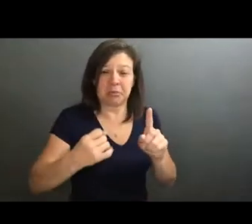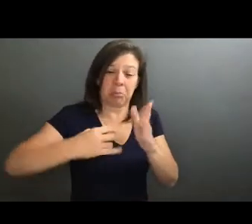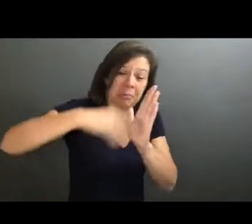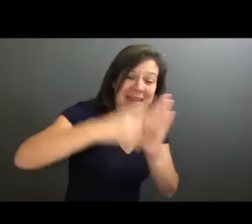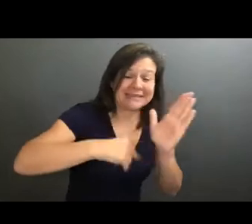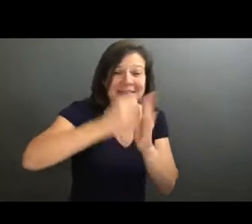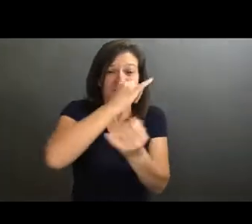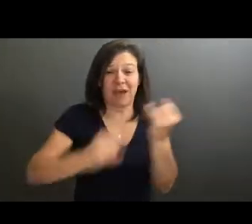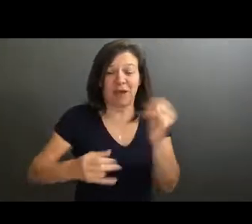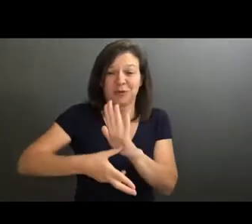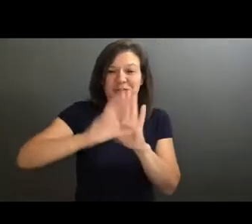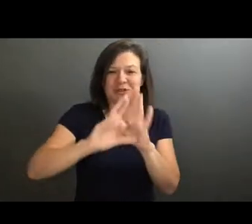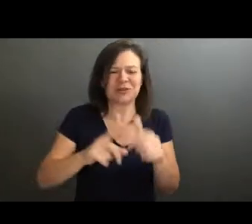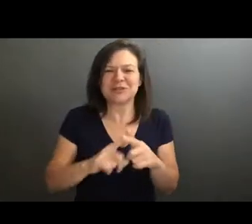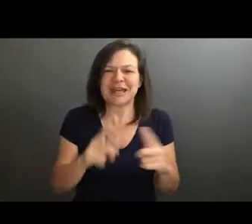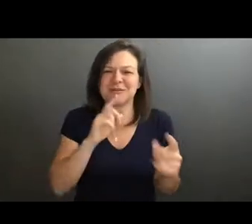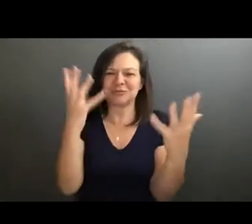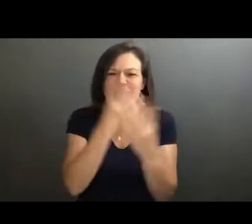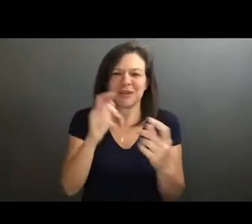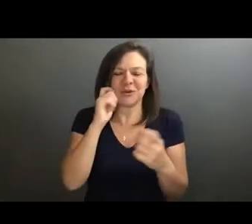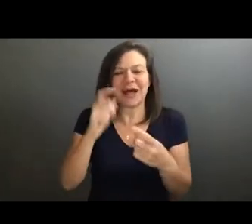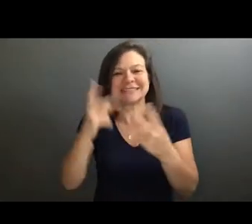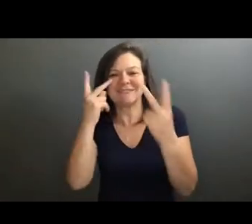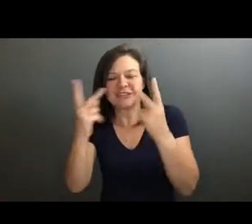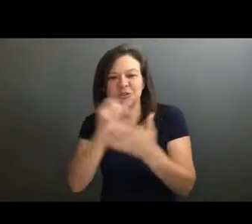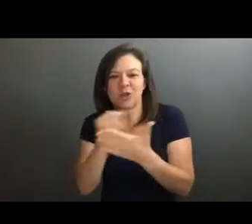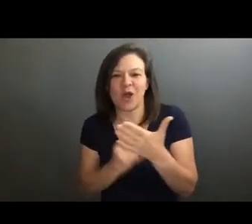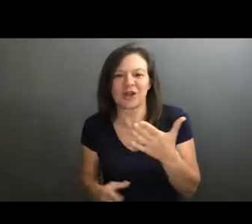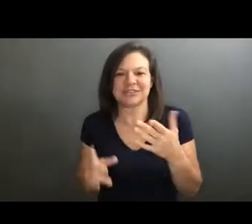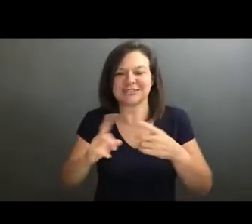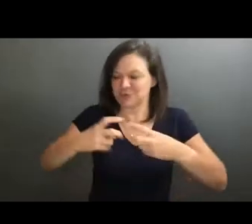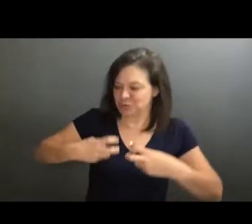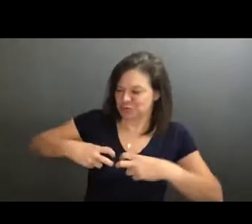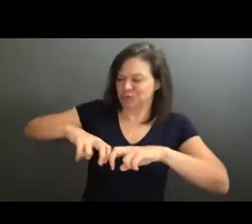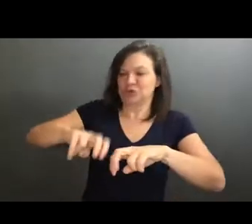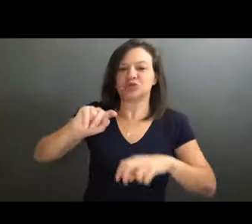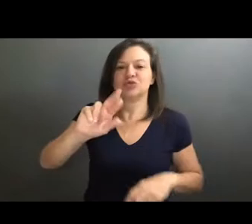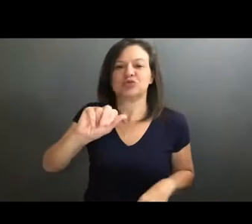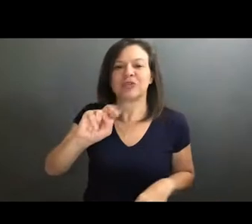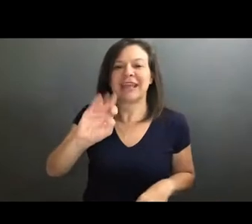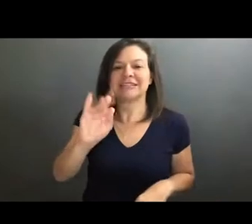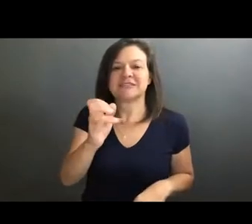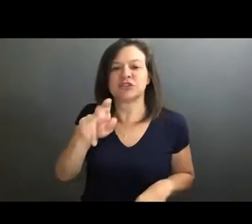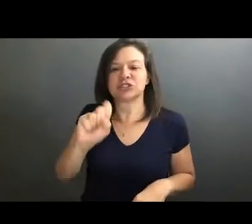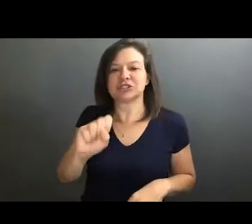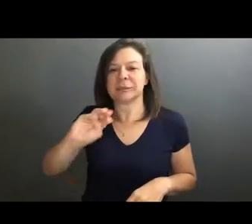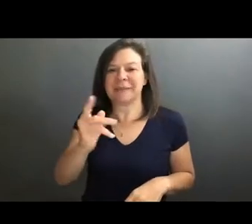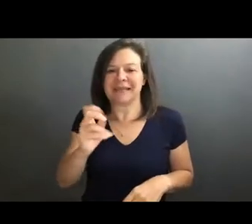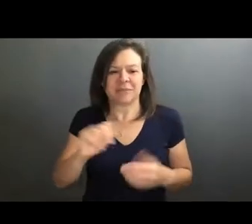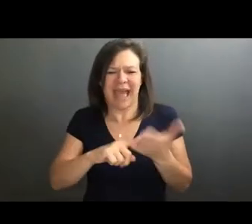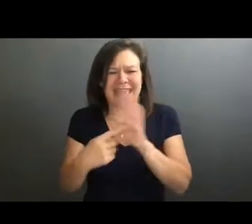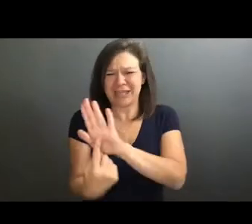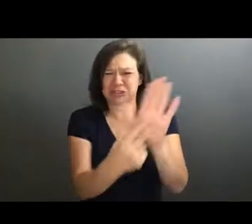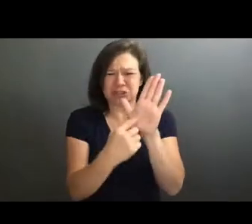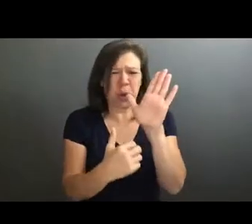monologue, which I just loved how the, especially the visual artists just kind of transverse medium, which I felt like, I could never like show a painting